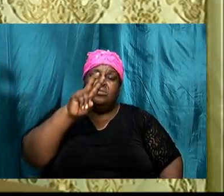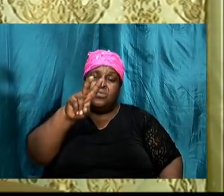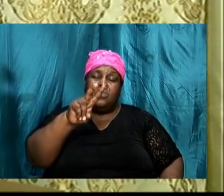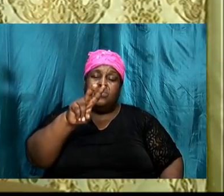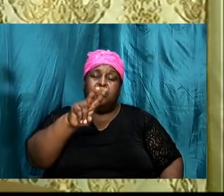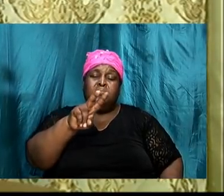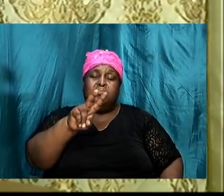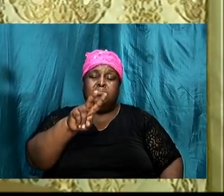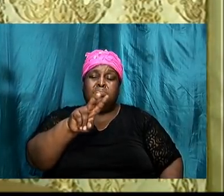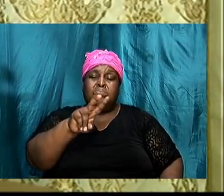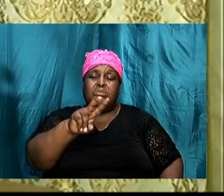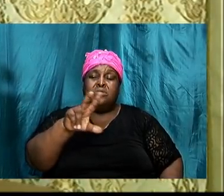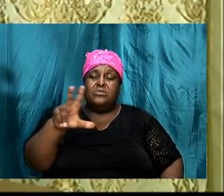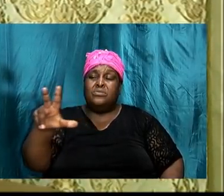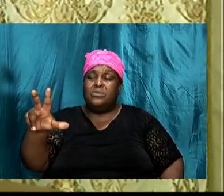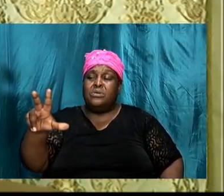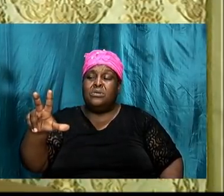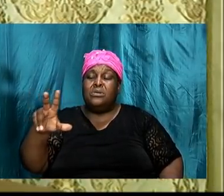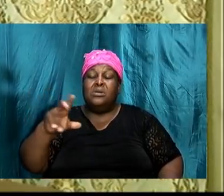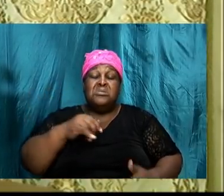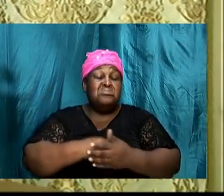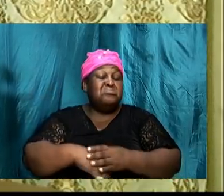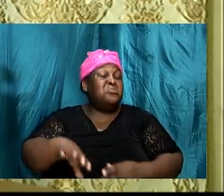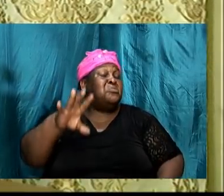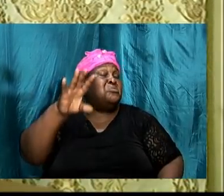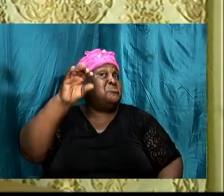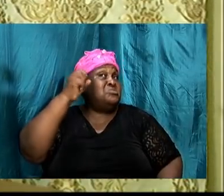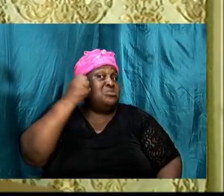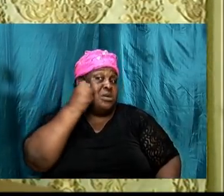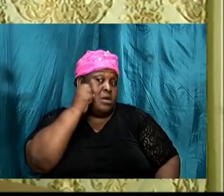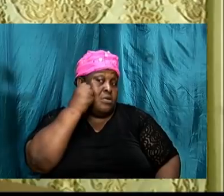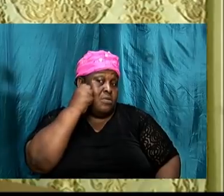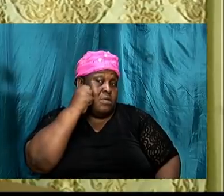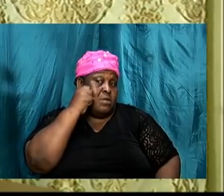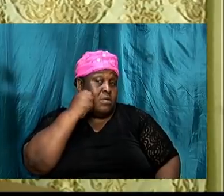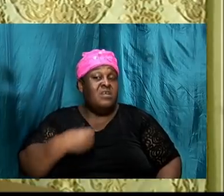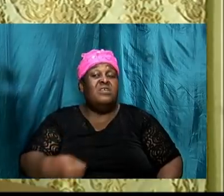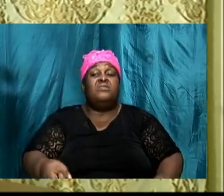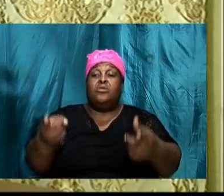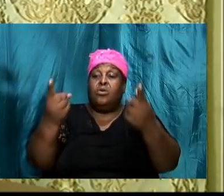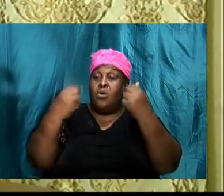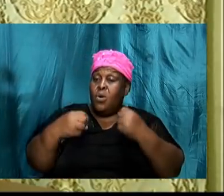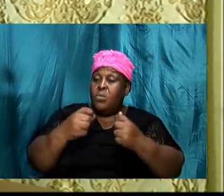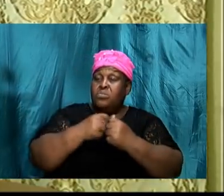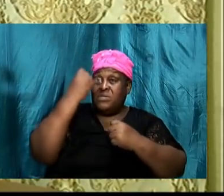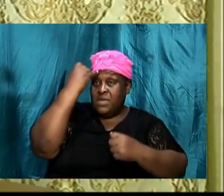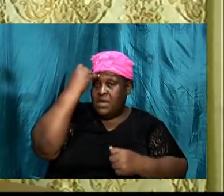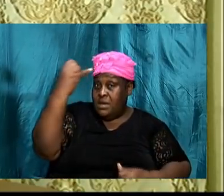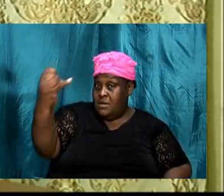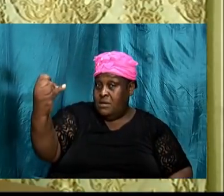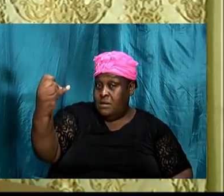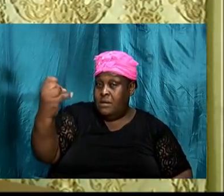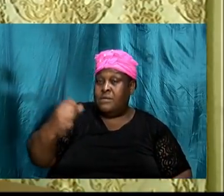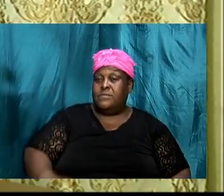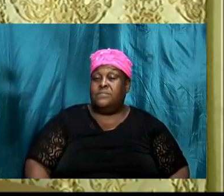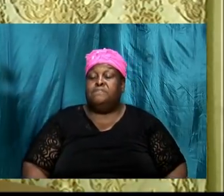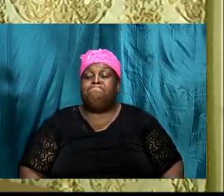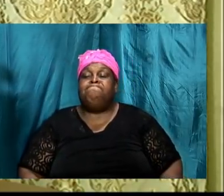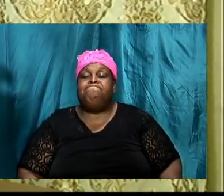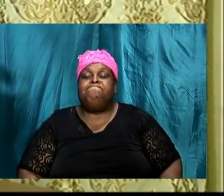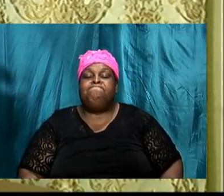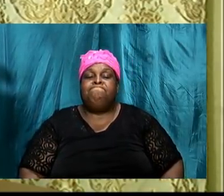3, it was Sarah that came up with the idea. Look at it.